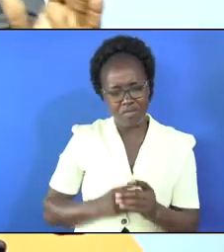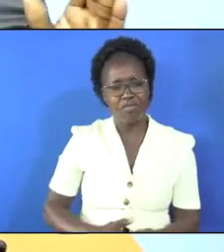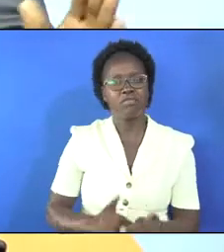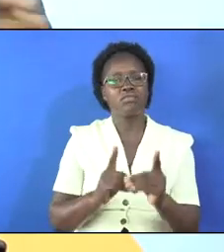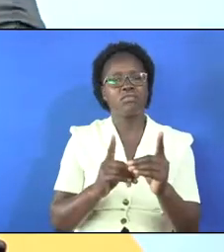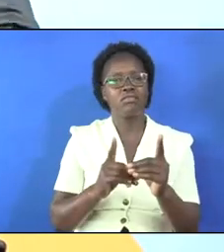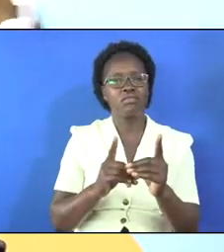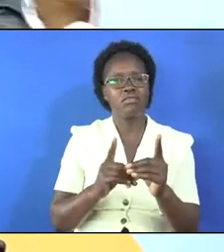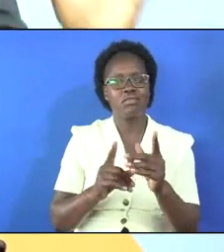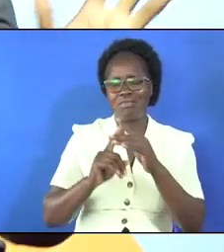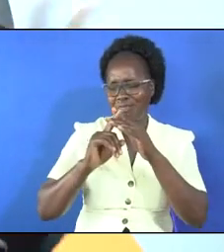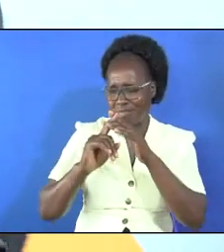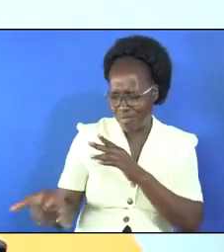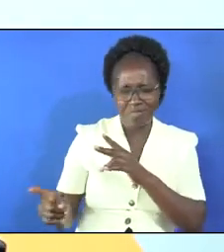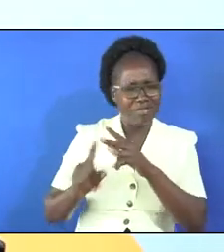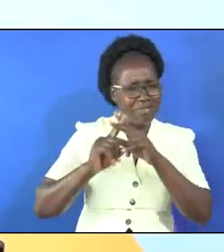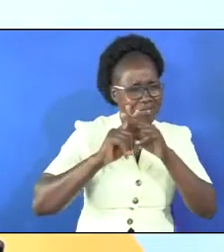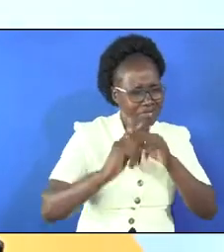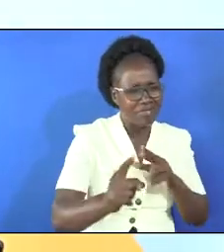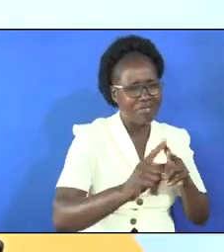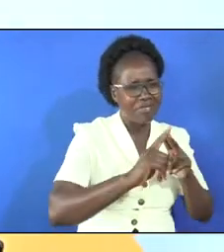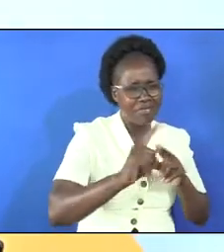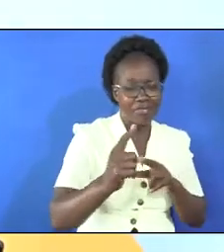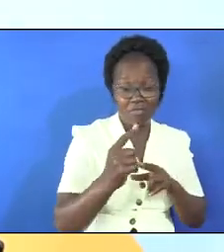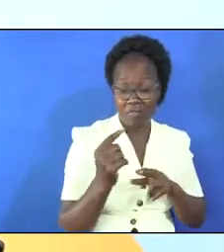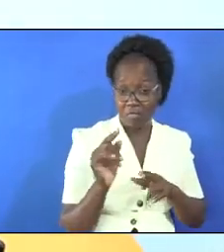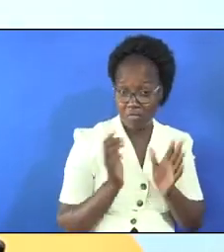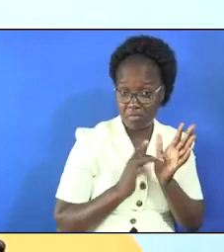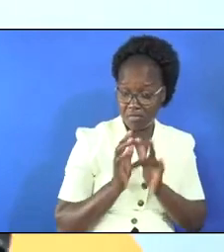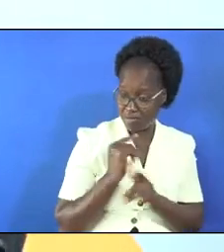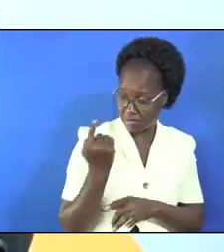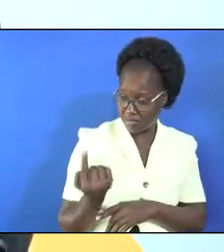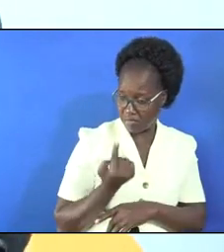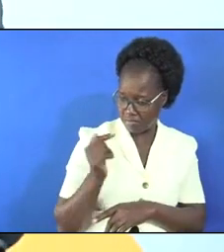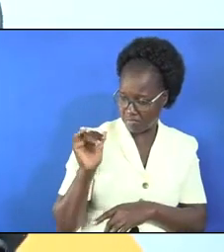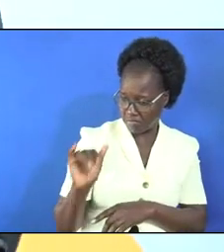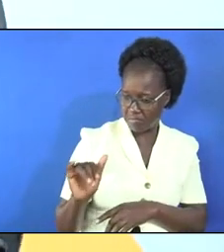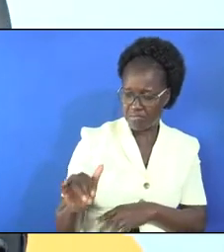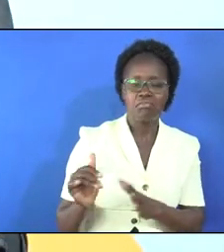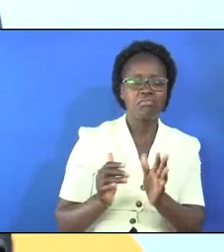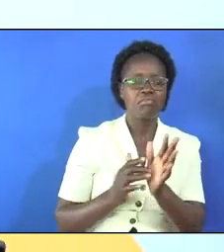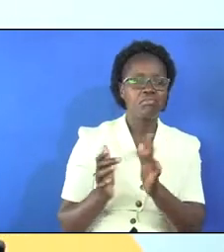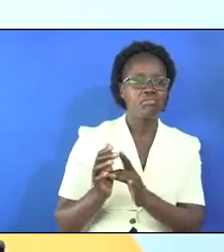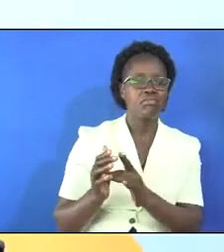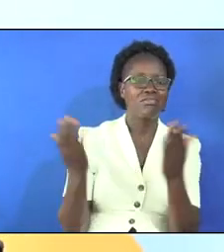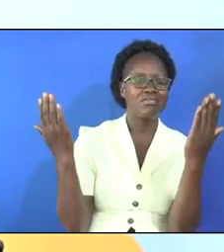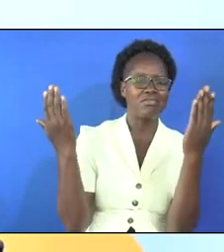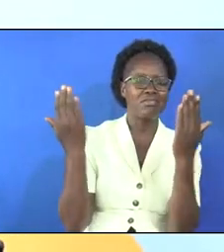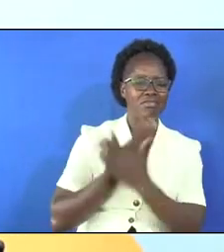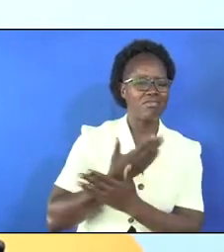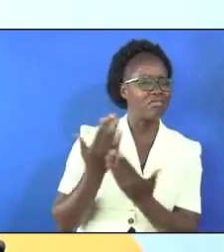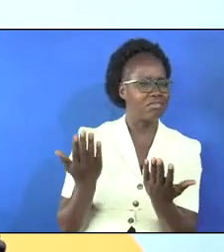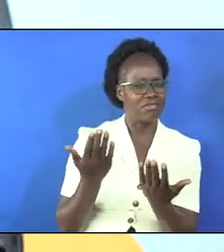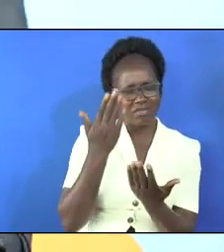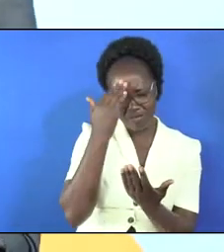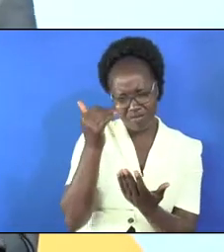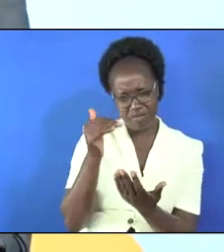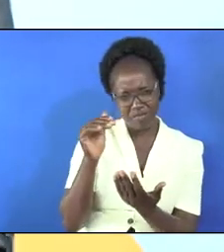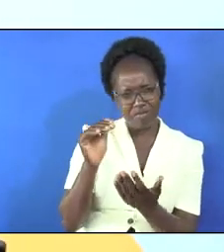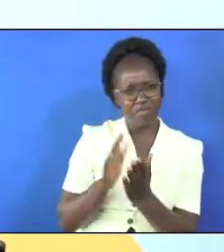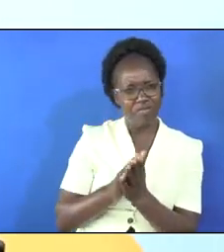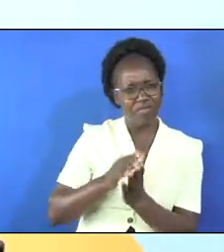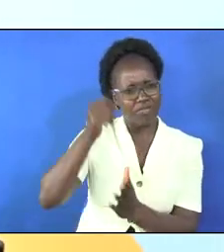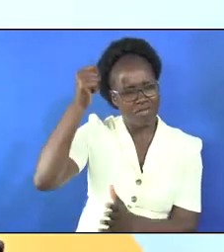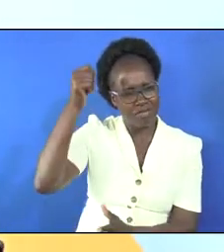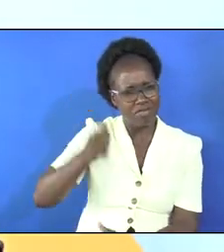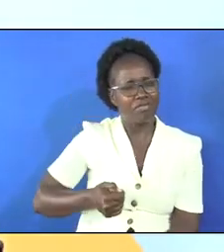had left him alone it was dark for jesus because of pillet ruling